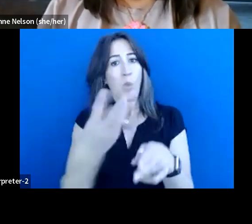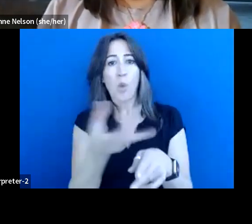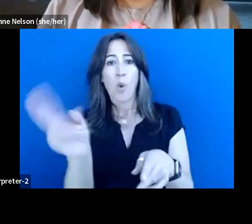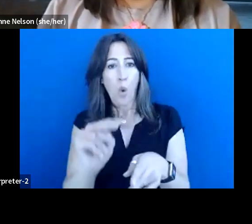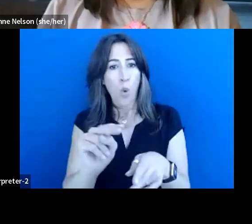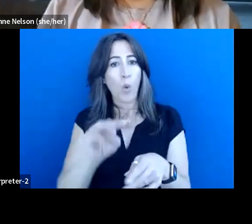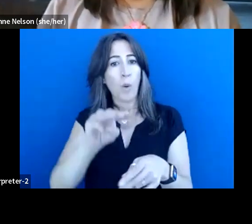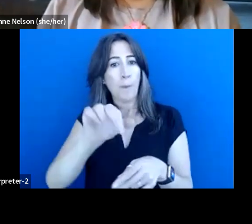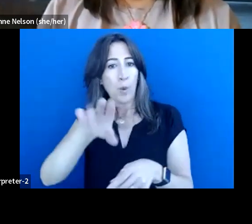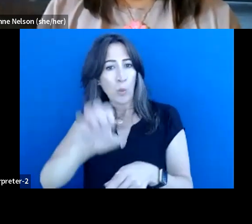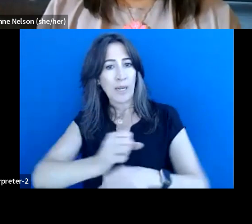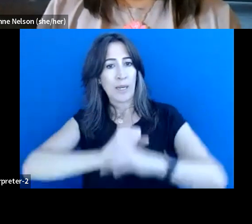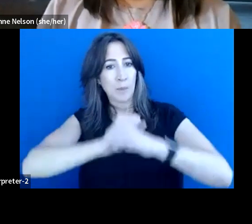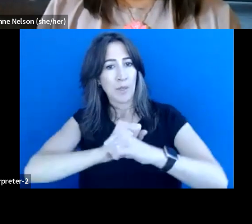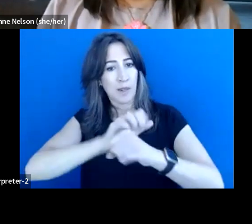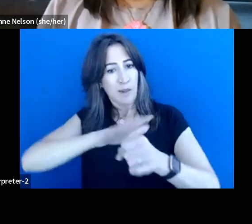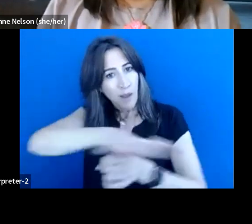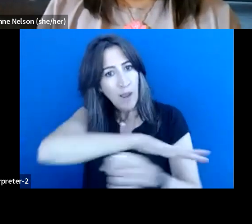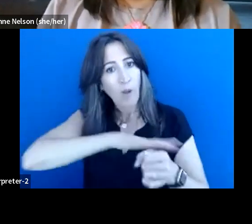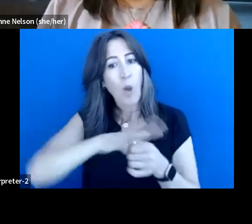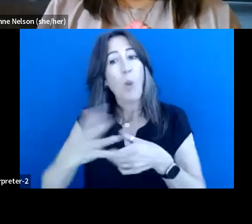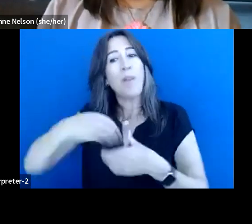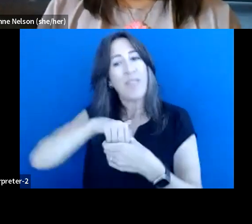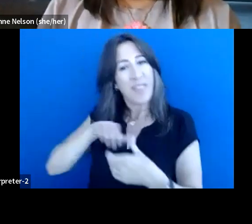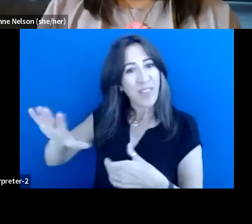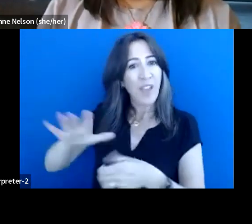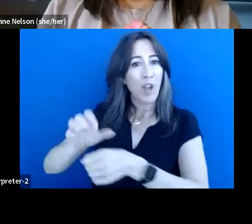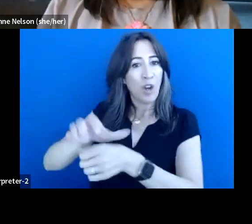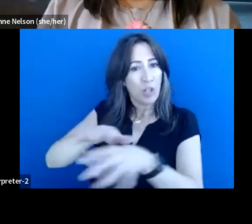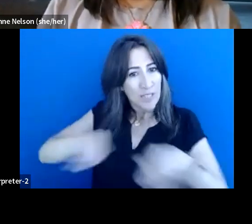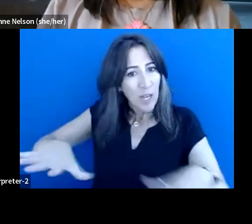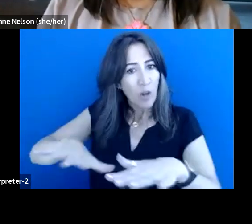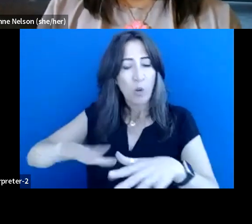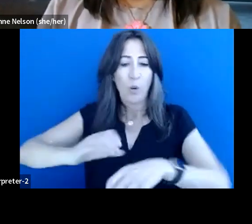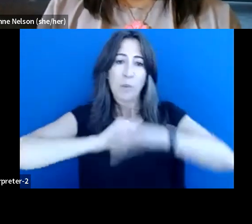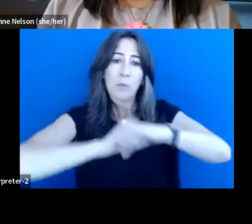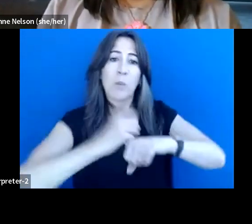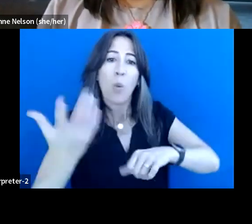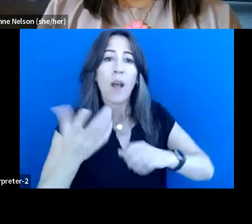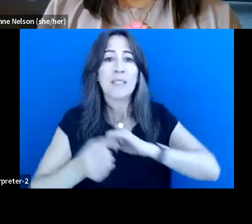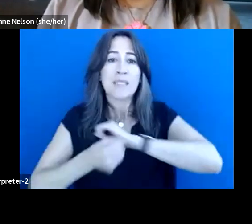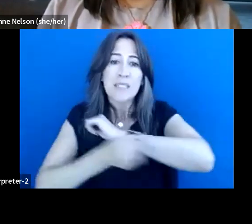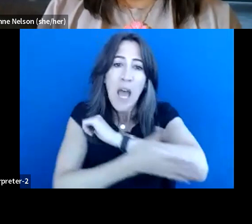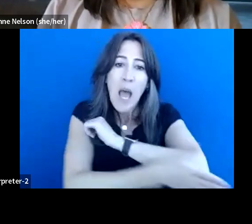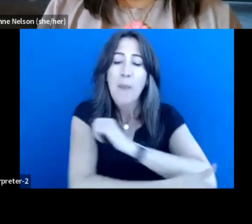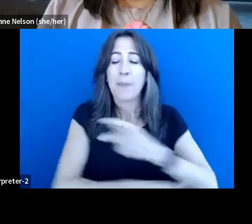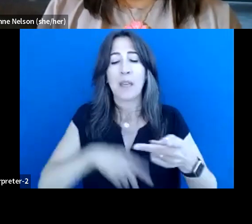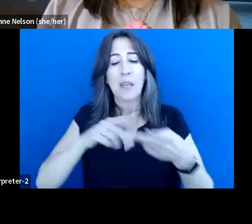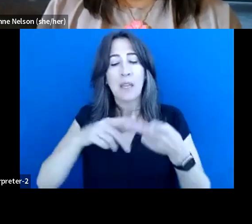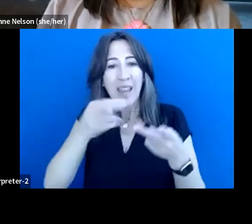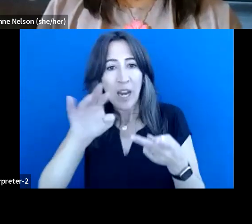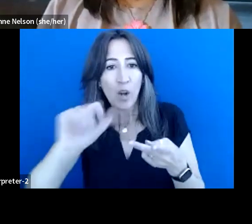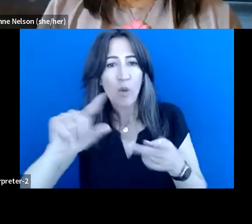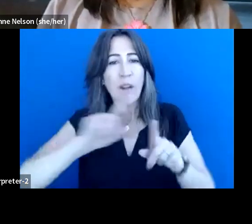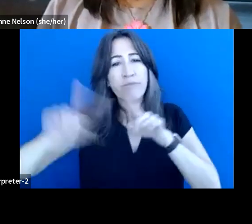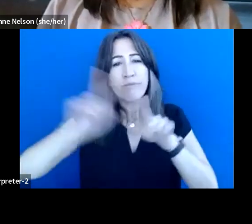territories, um, in order to protect their salmon and herring and all of those species within their territory. And, and,